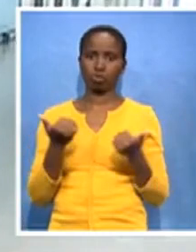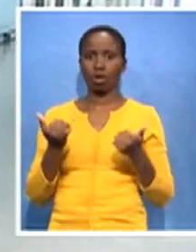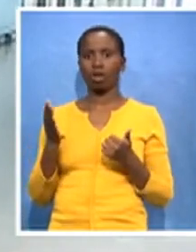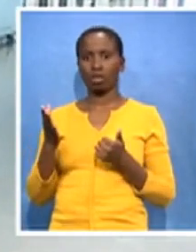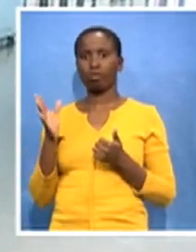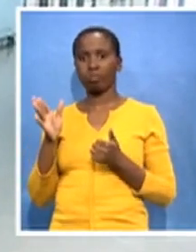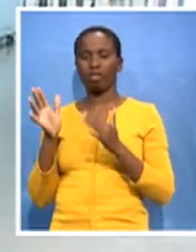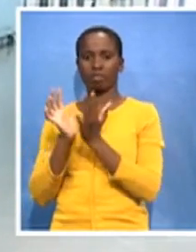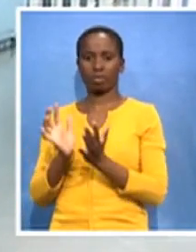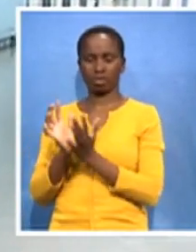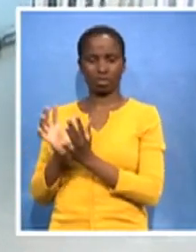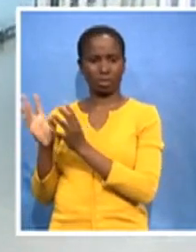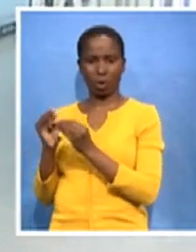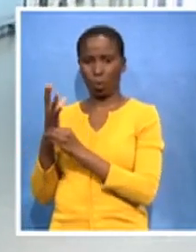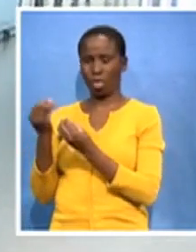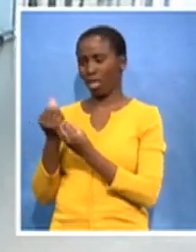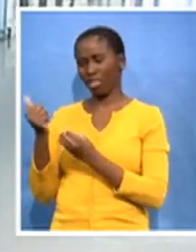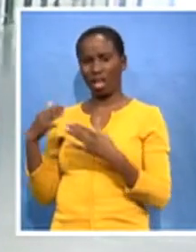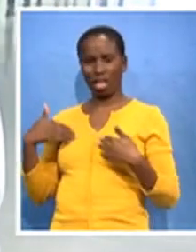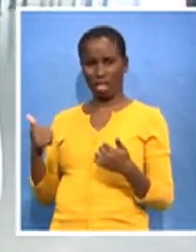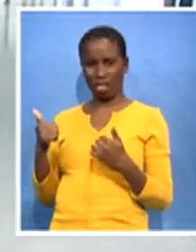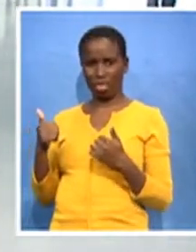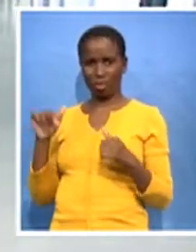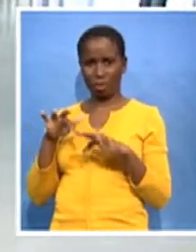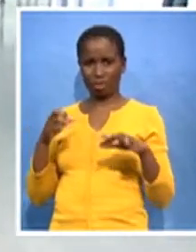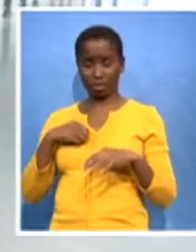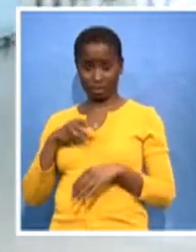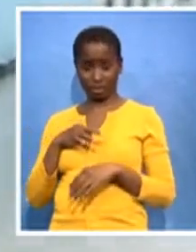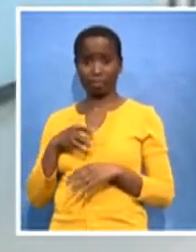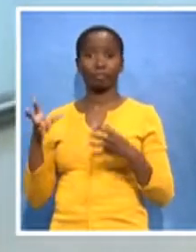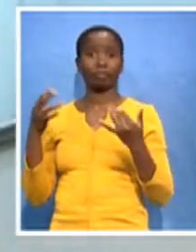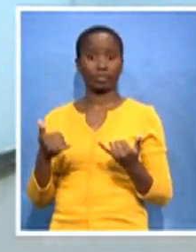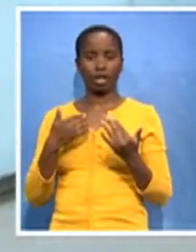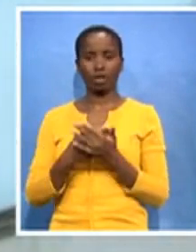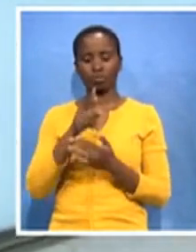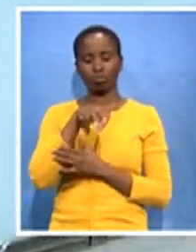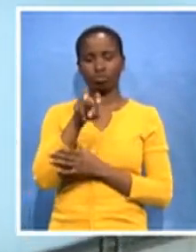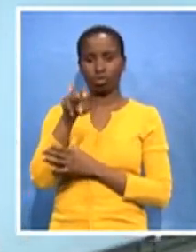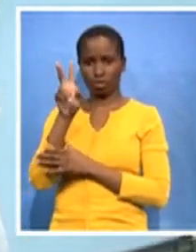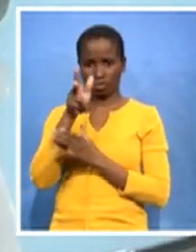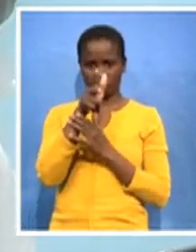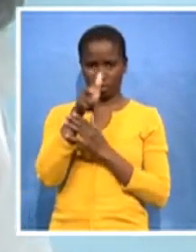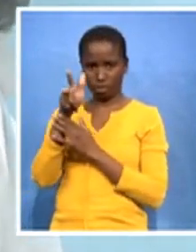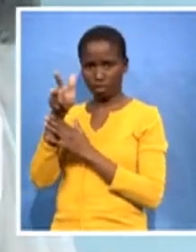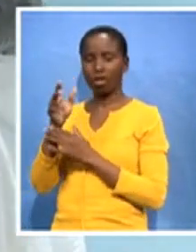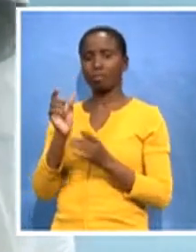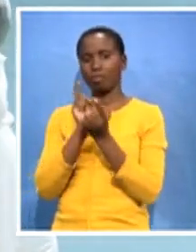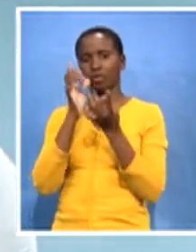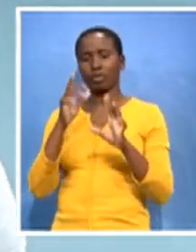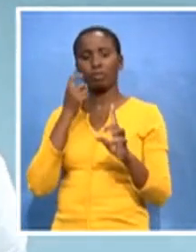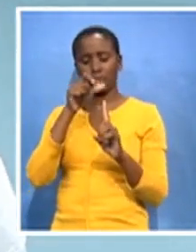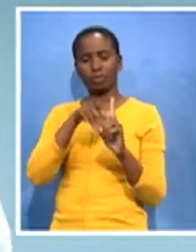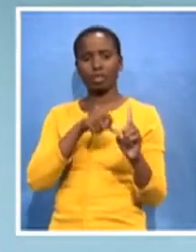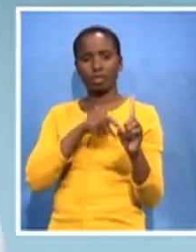But we've got to get inside the factory, and we're taking on a tour just now. And I met a gentleman by the name of Marnis Farveh, who's the manufacturing